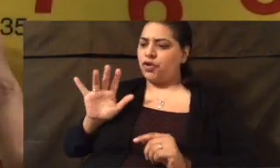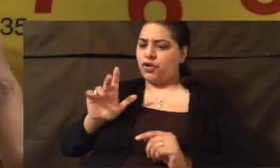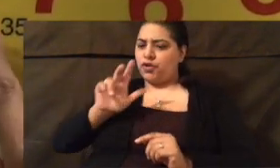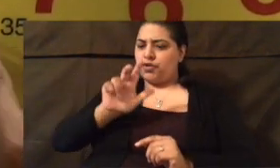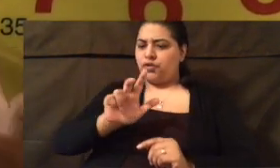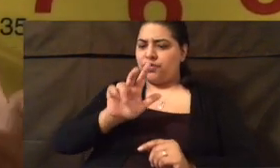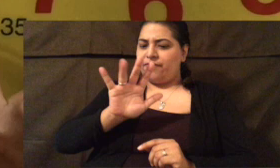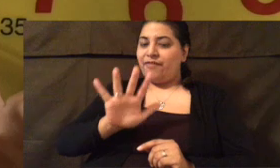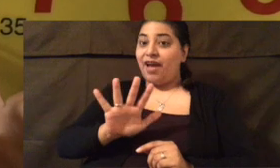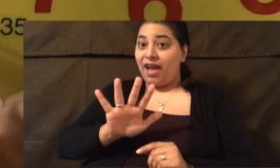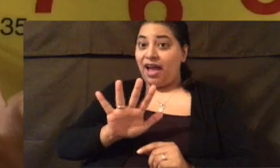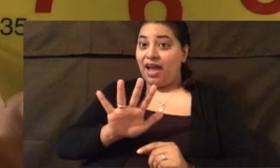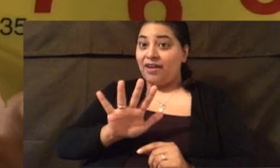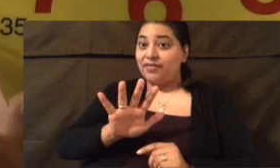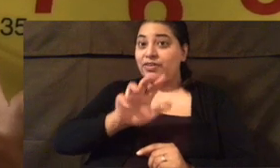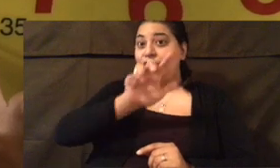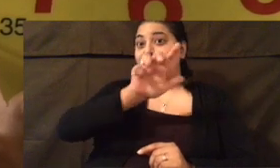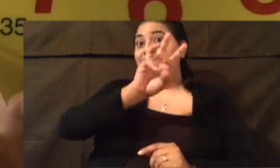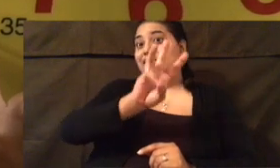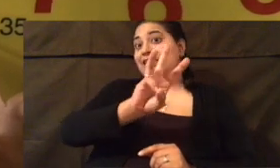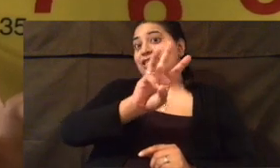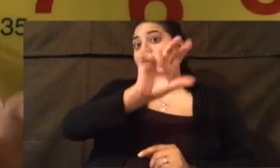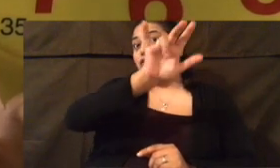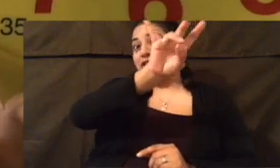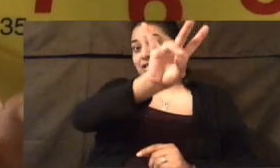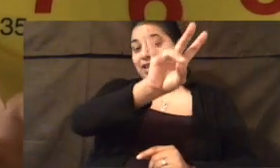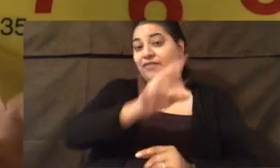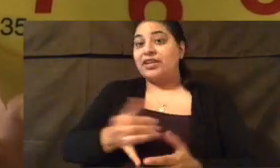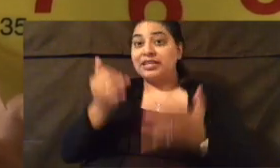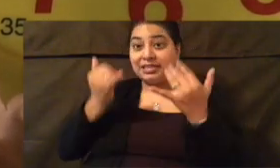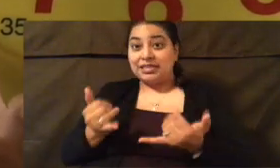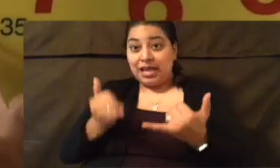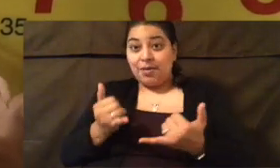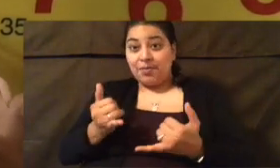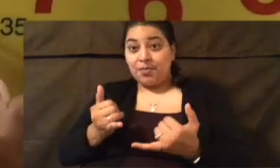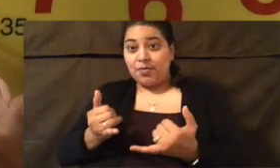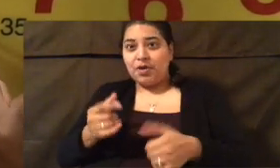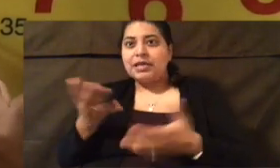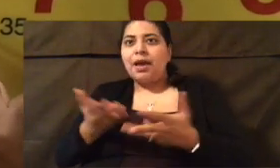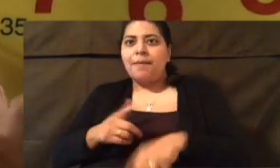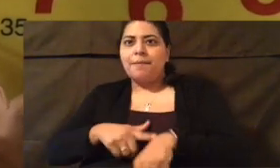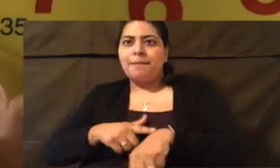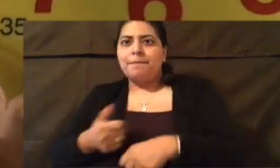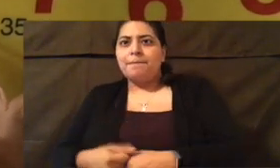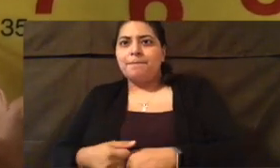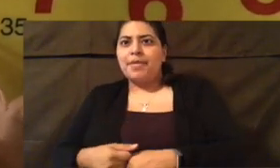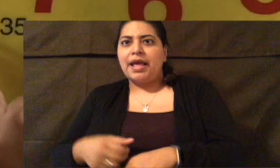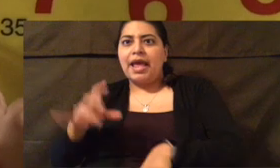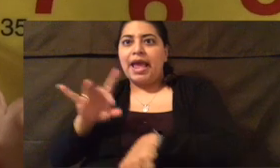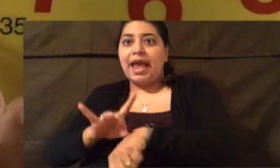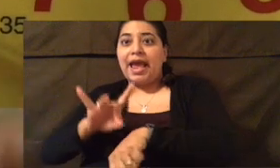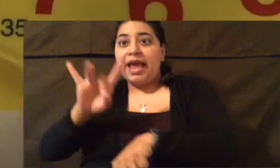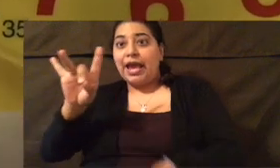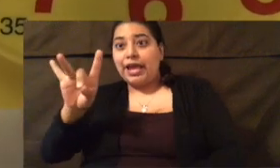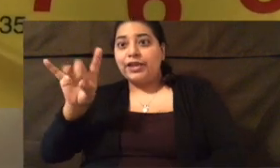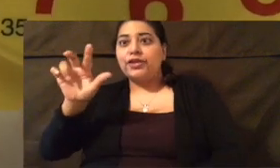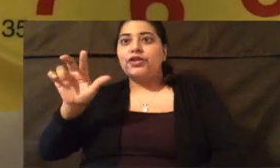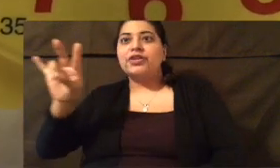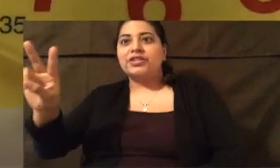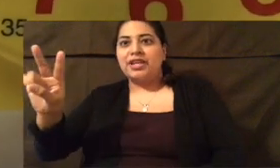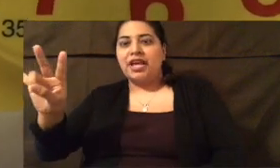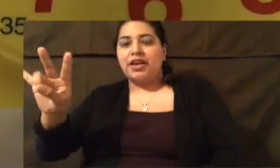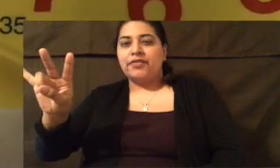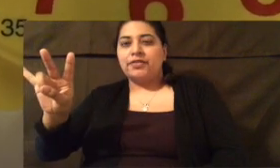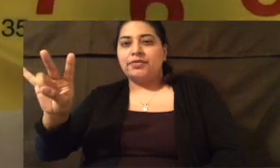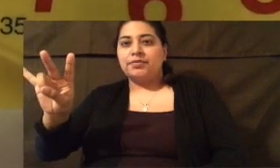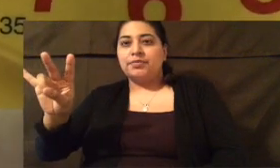36, 37. Okay? So the time right now is 8, 37. Okay?